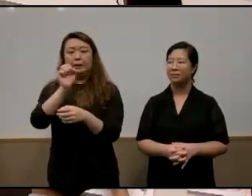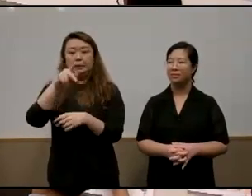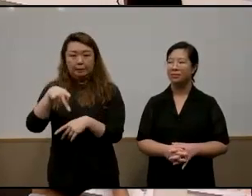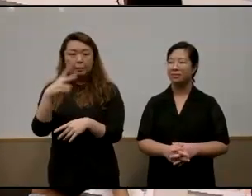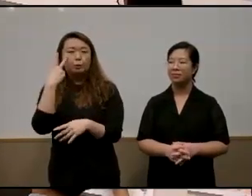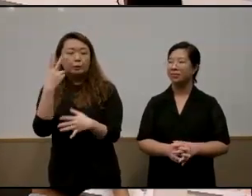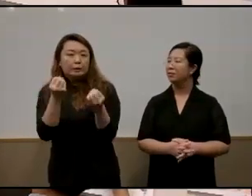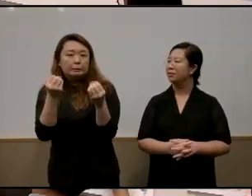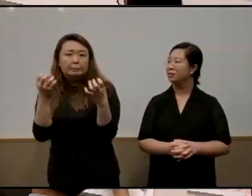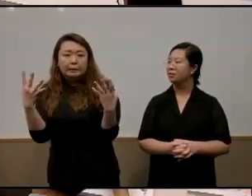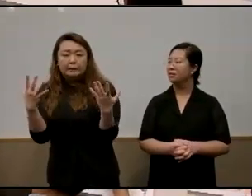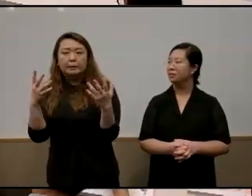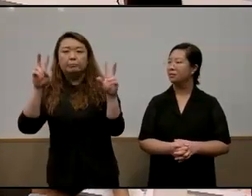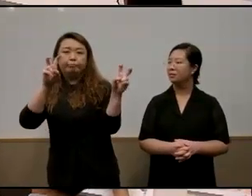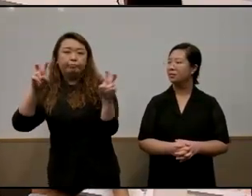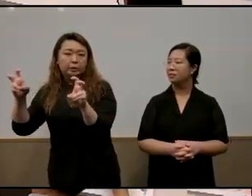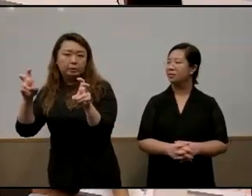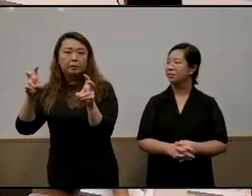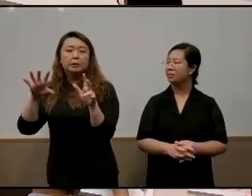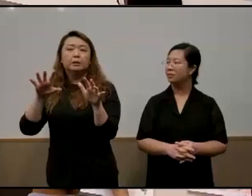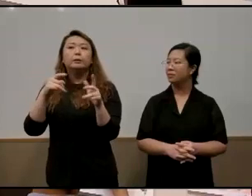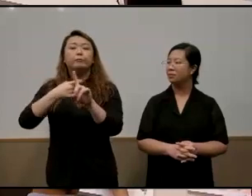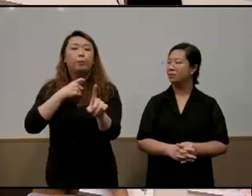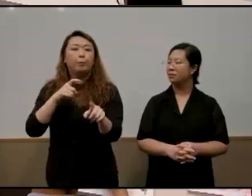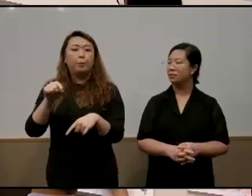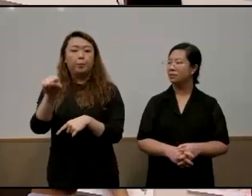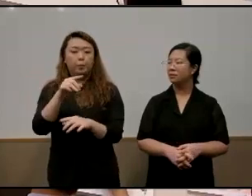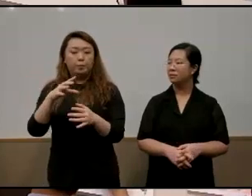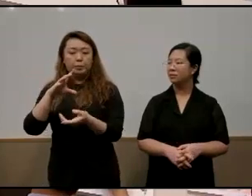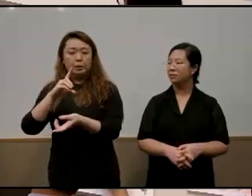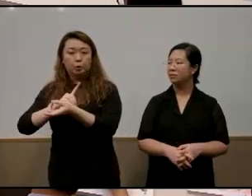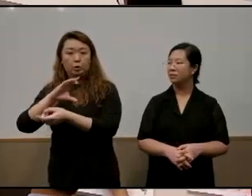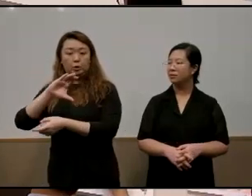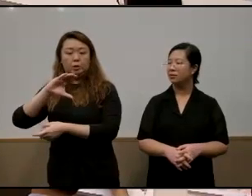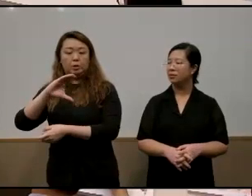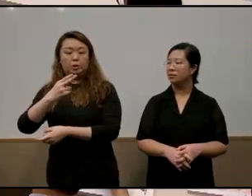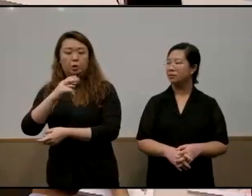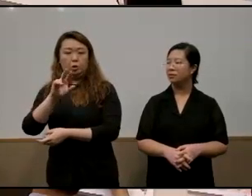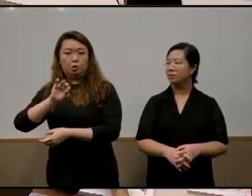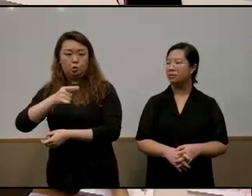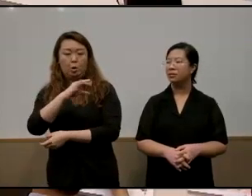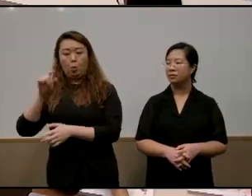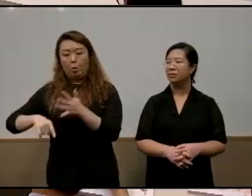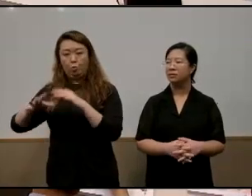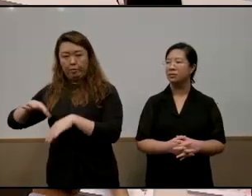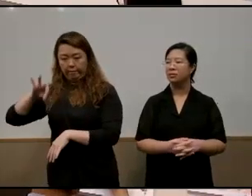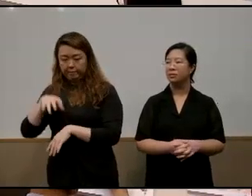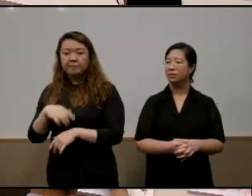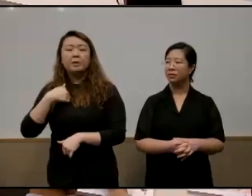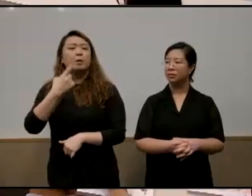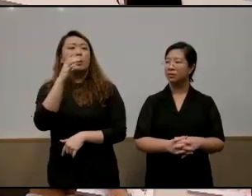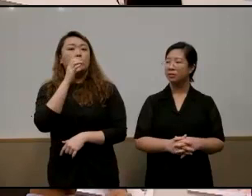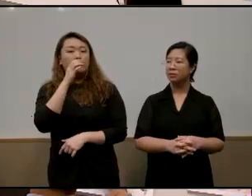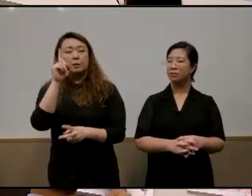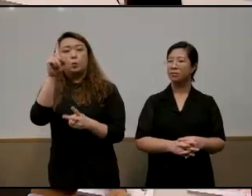complimentary themes that came out of what what dr chiong discussed today and and what we found so i i had one comment